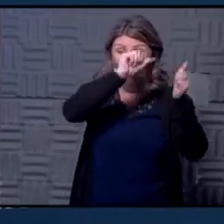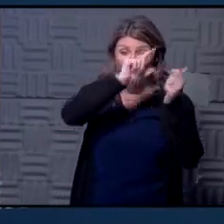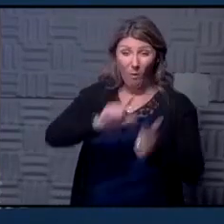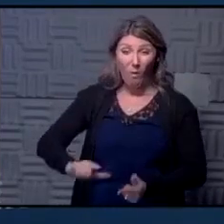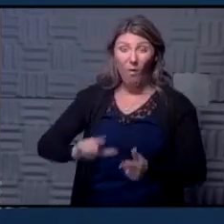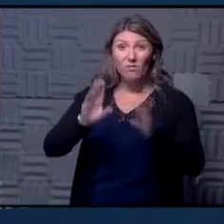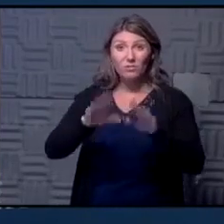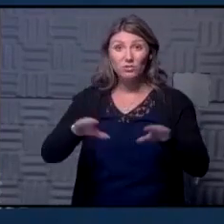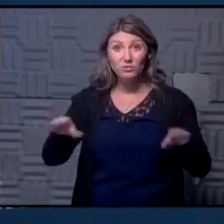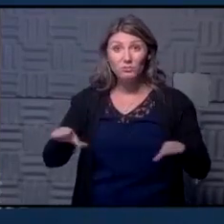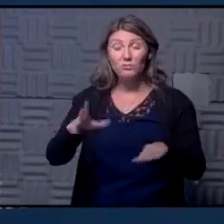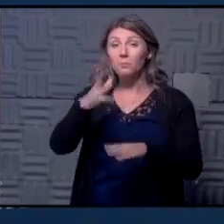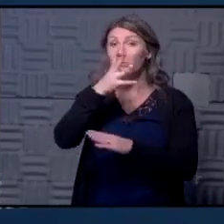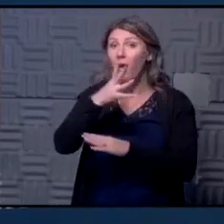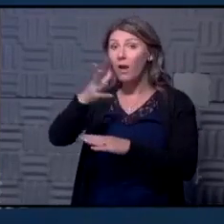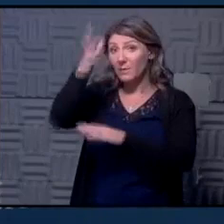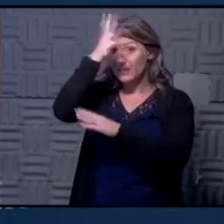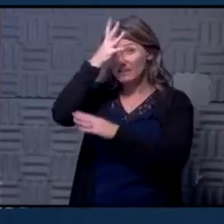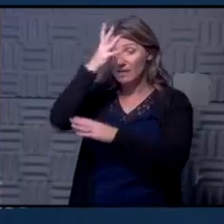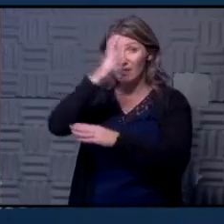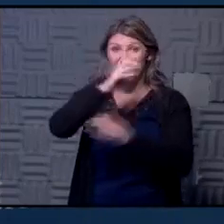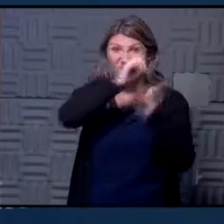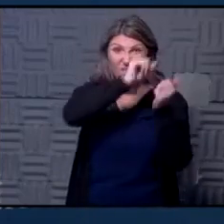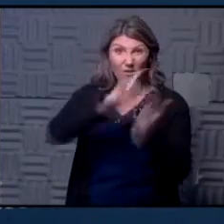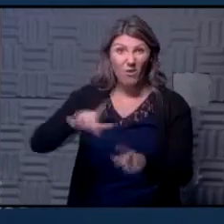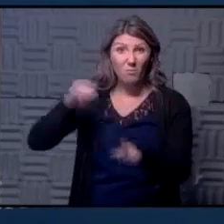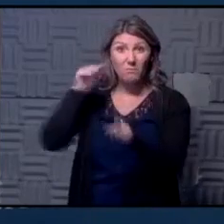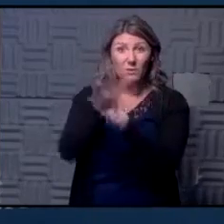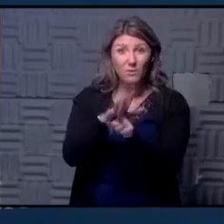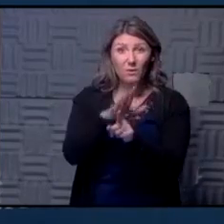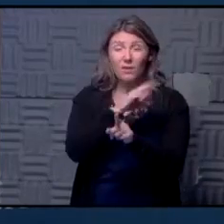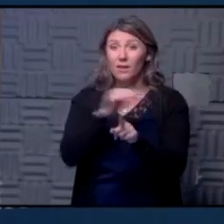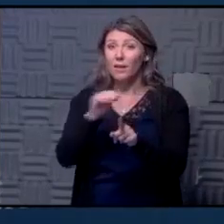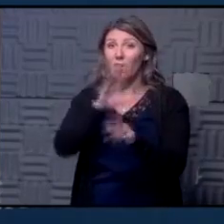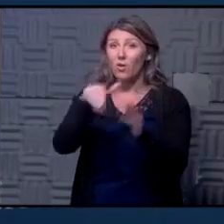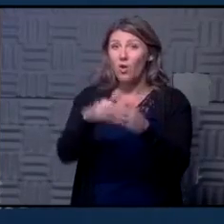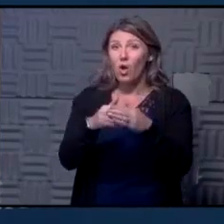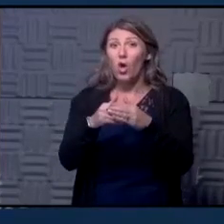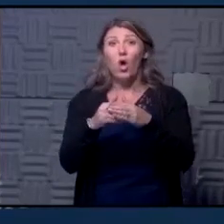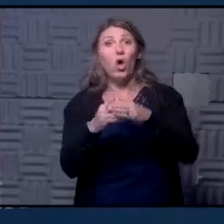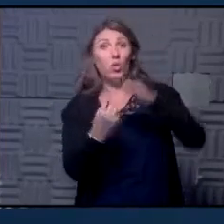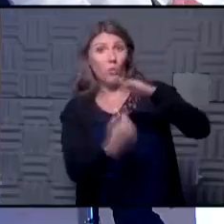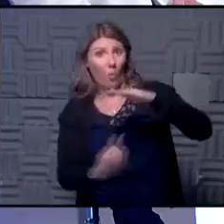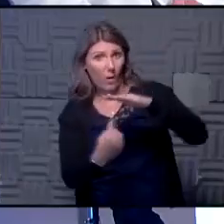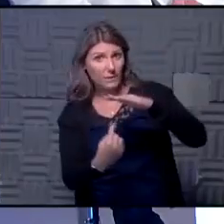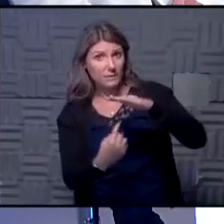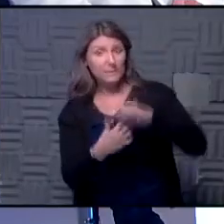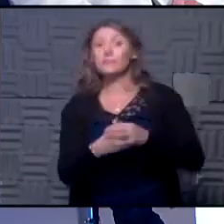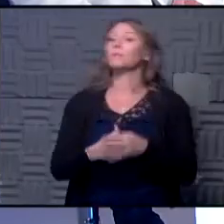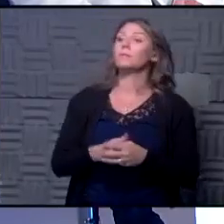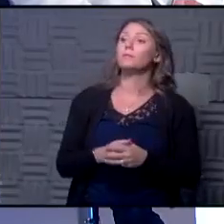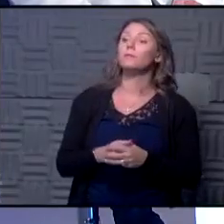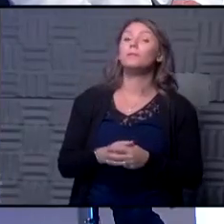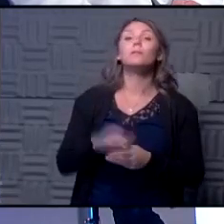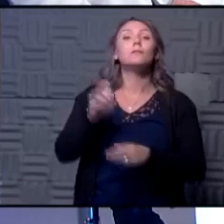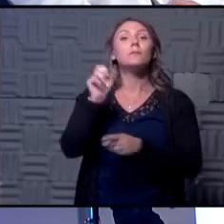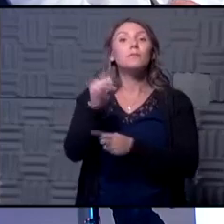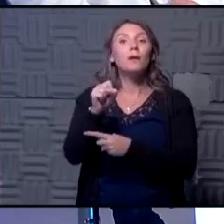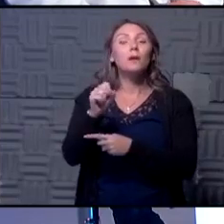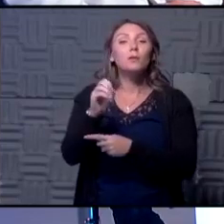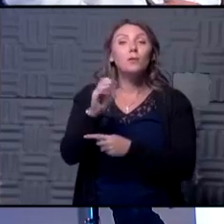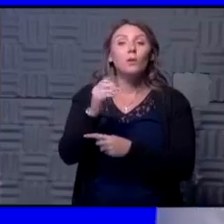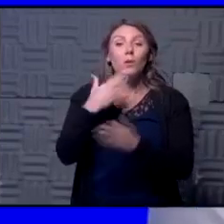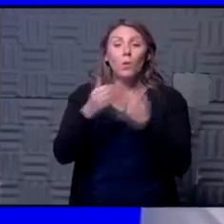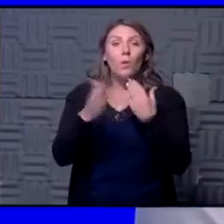children mom and dad have they all been exposed and should they all quarantine that's first part yeah so the